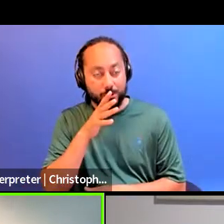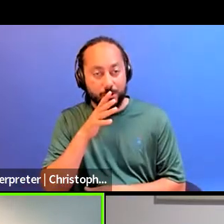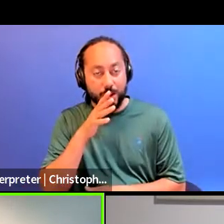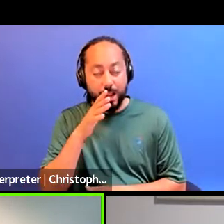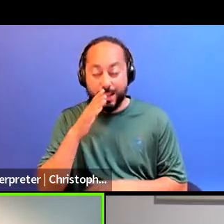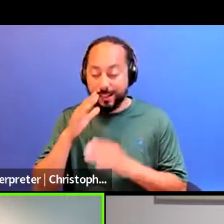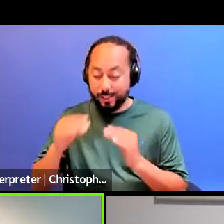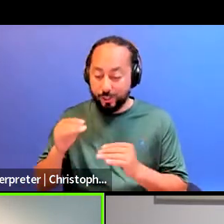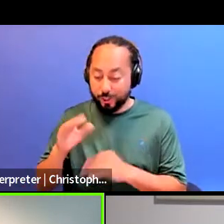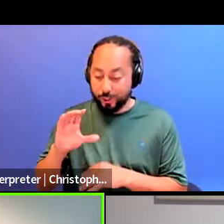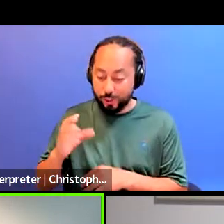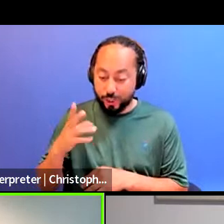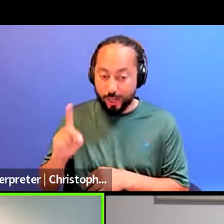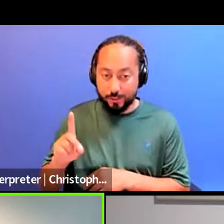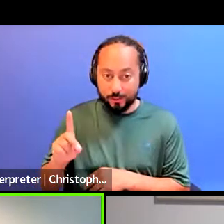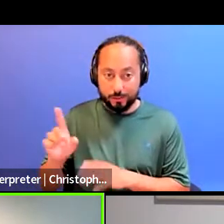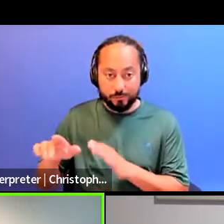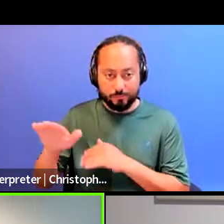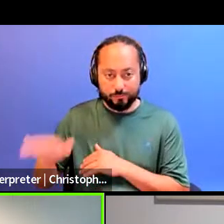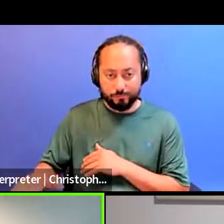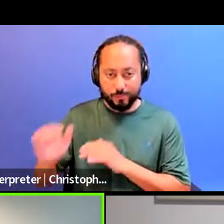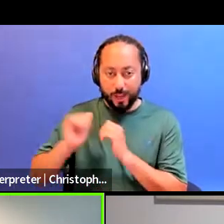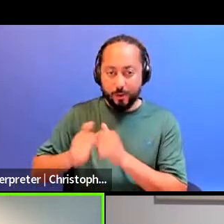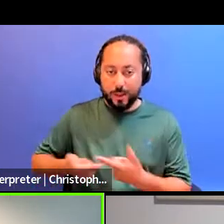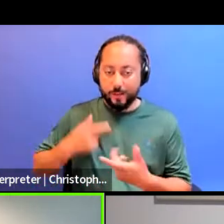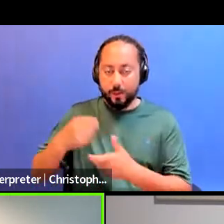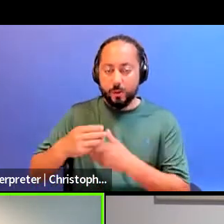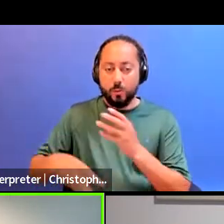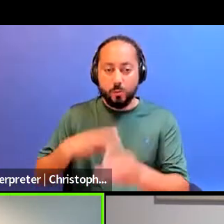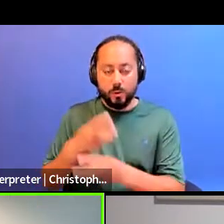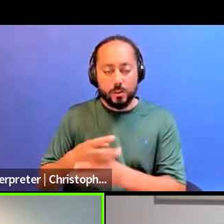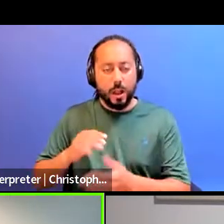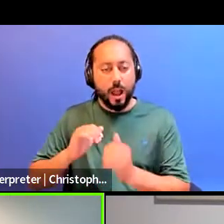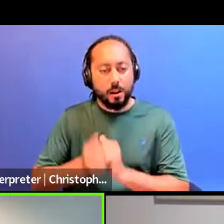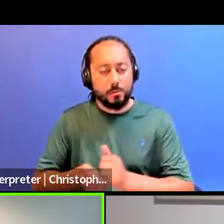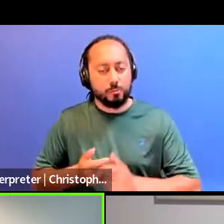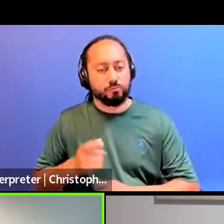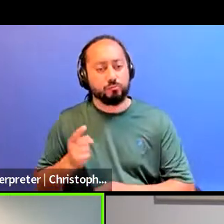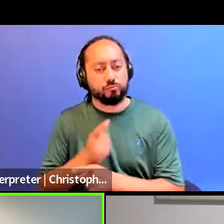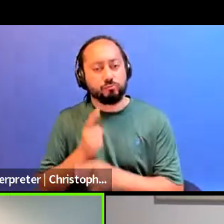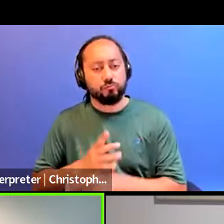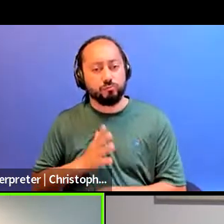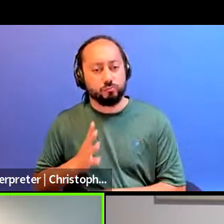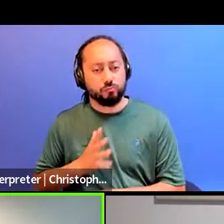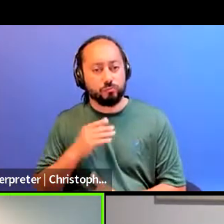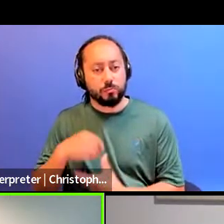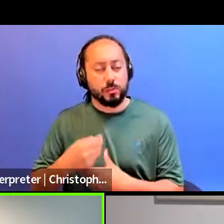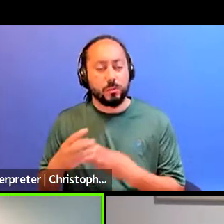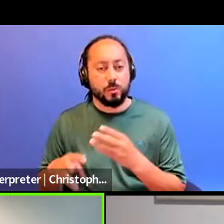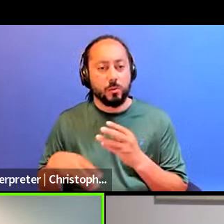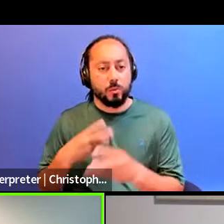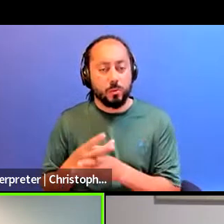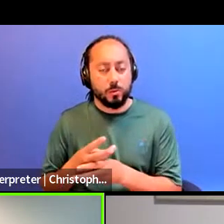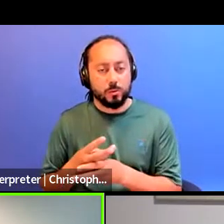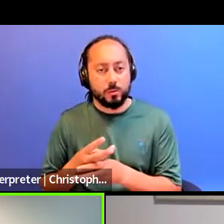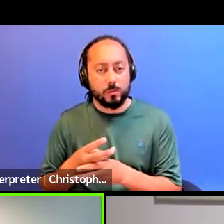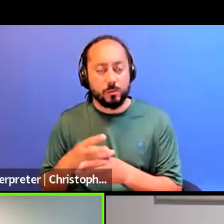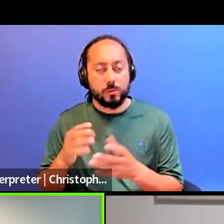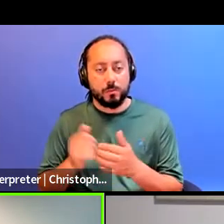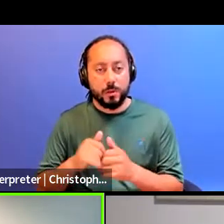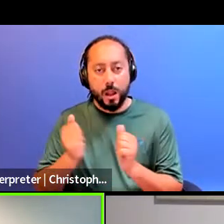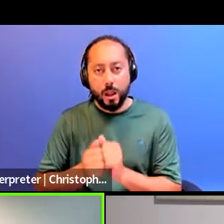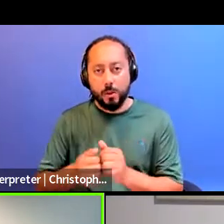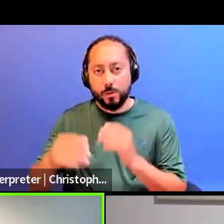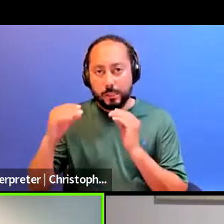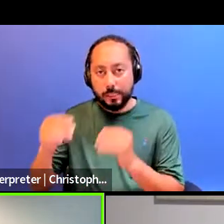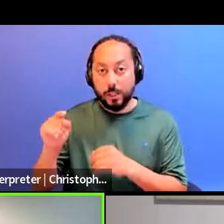how to live in the world, how to be decent in the world. And I just think it's interesting how many of the things that we teach them are so much